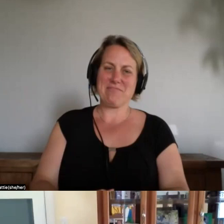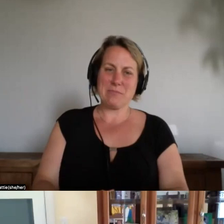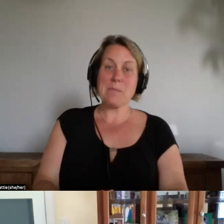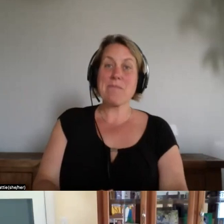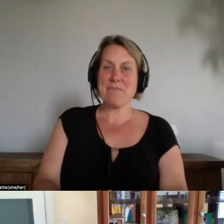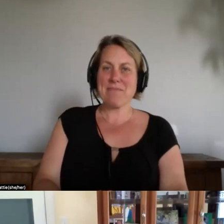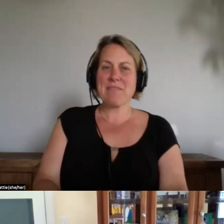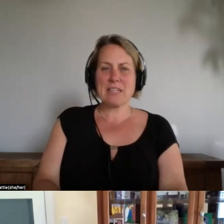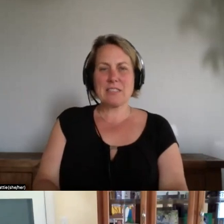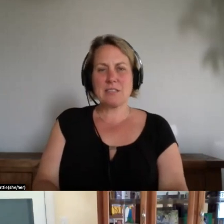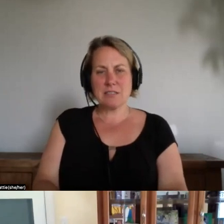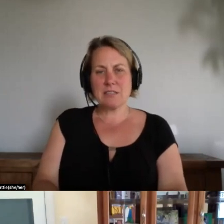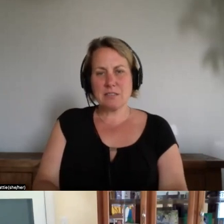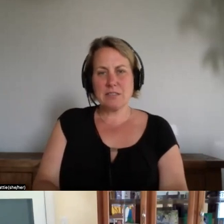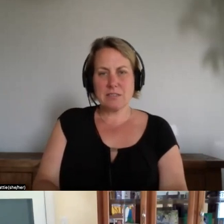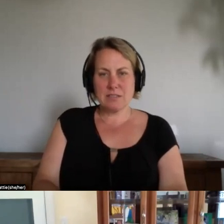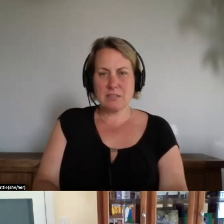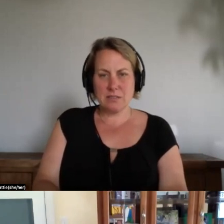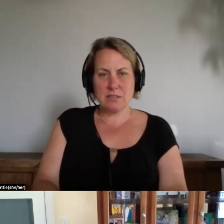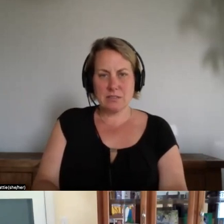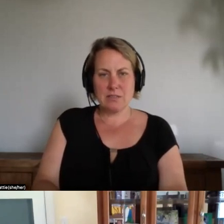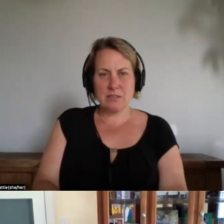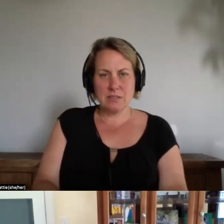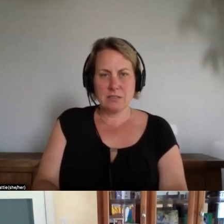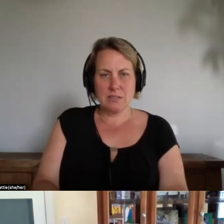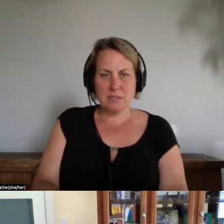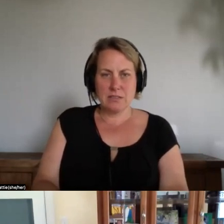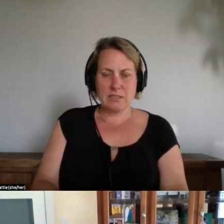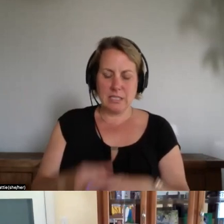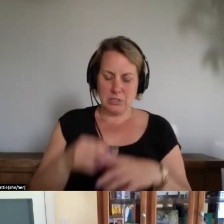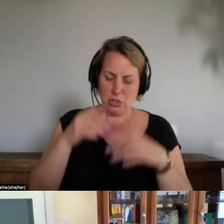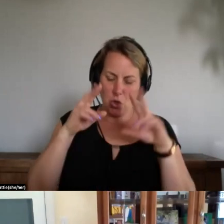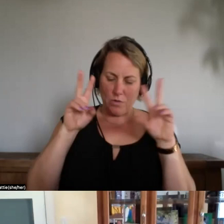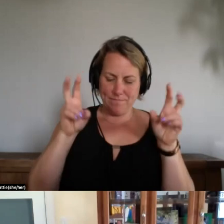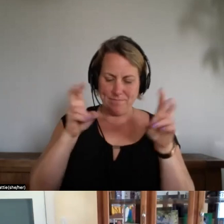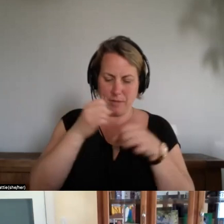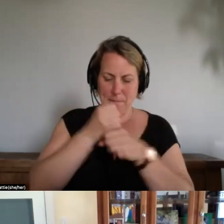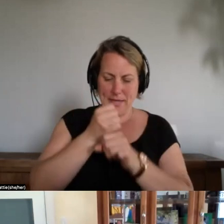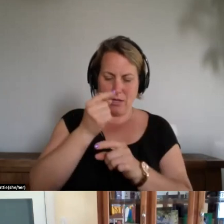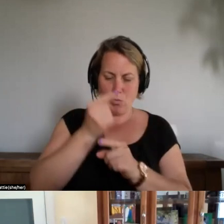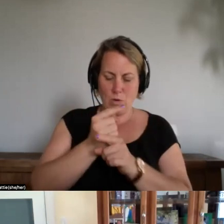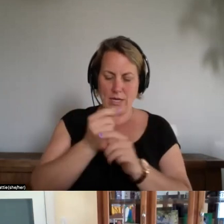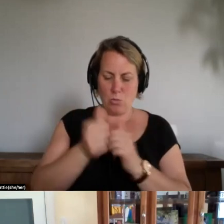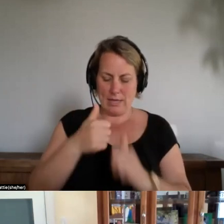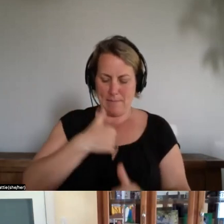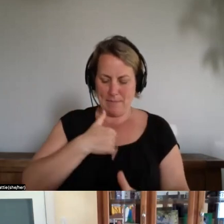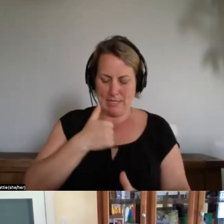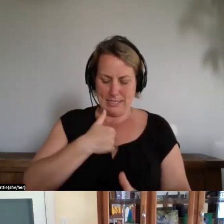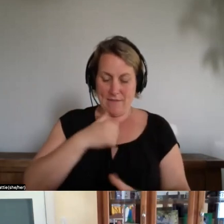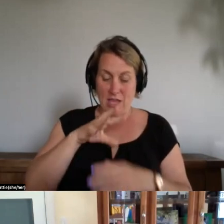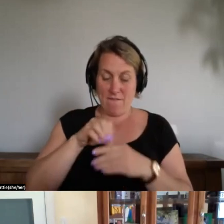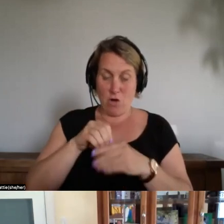um so making it right with myself in me having